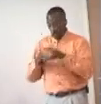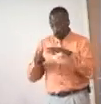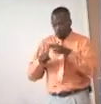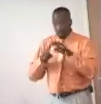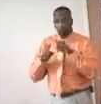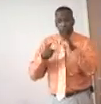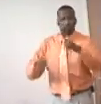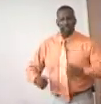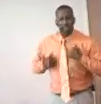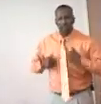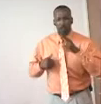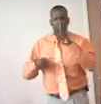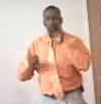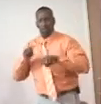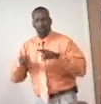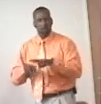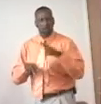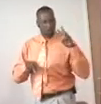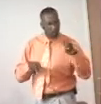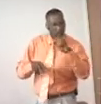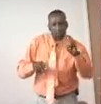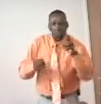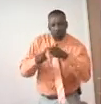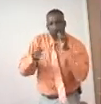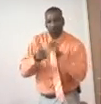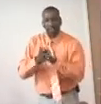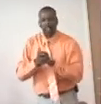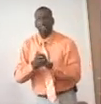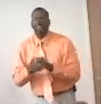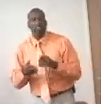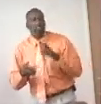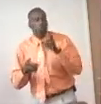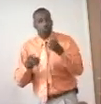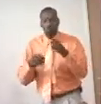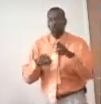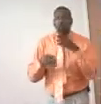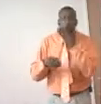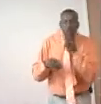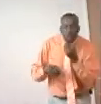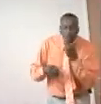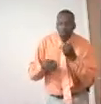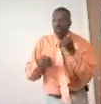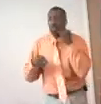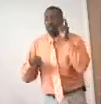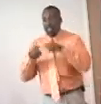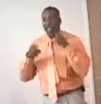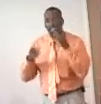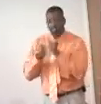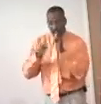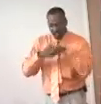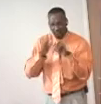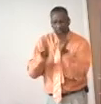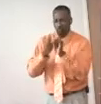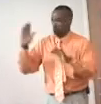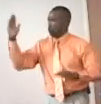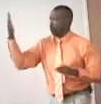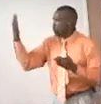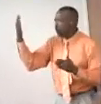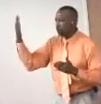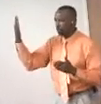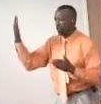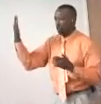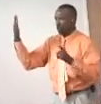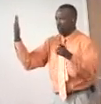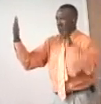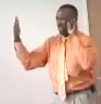full blessings and benefits of it. You can know what it says in the Greek and in the Hebrew, but if you can't see it in the mirror,